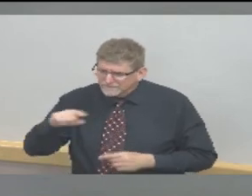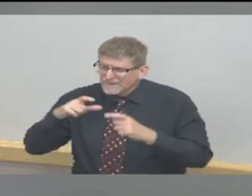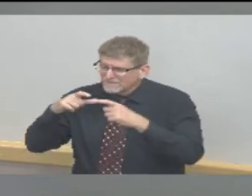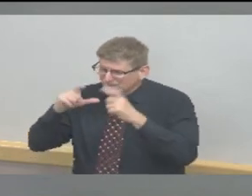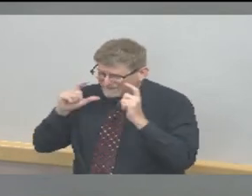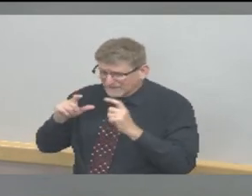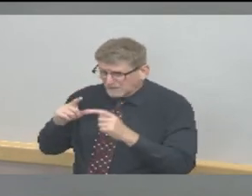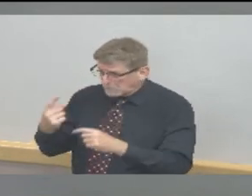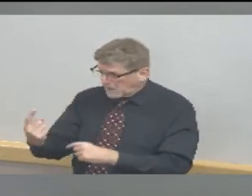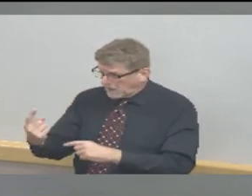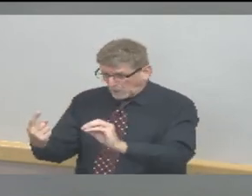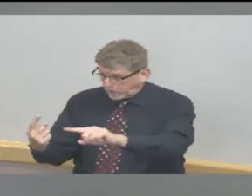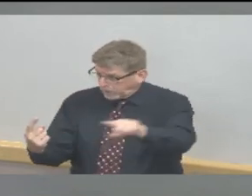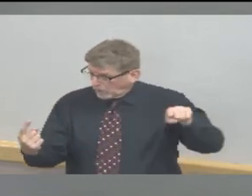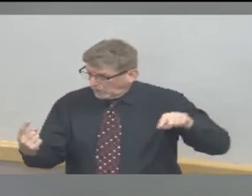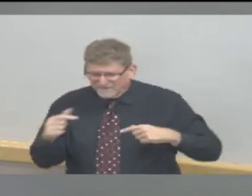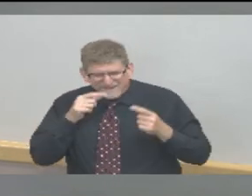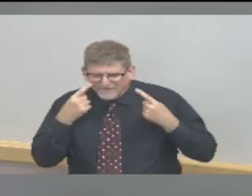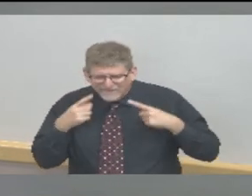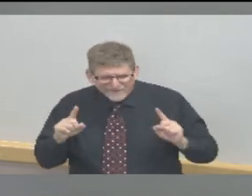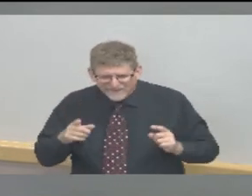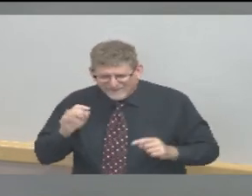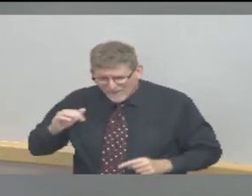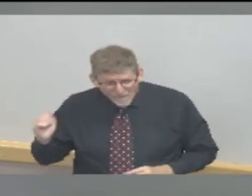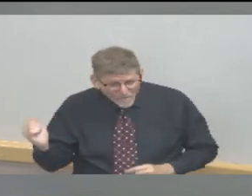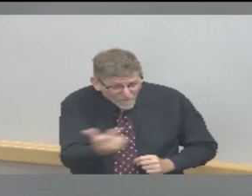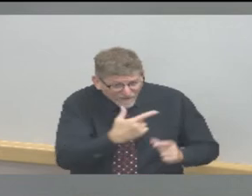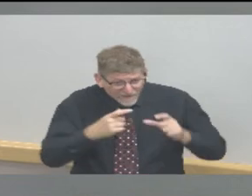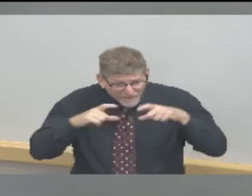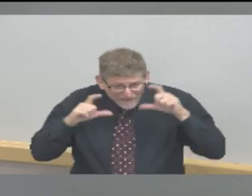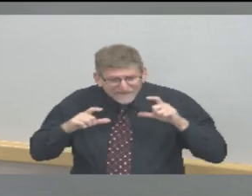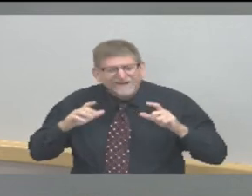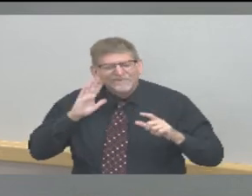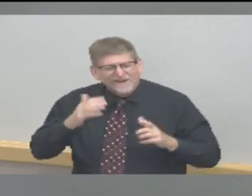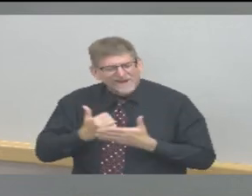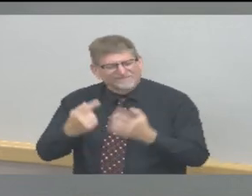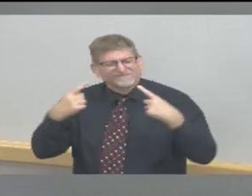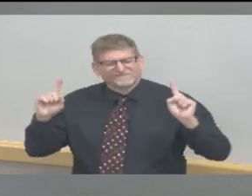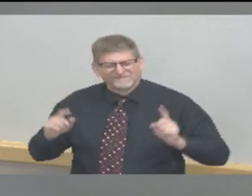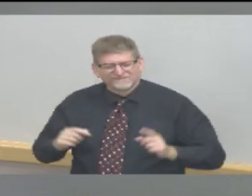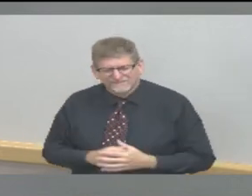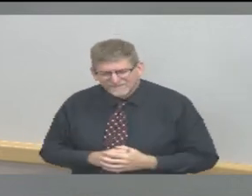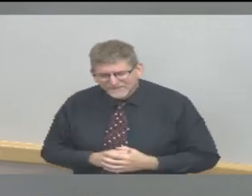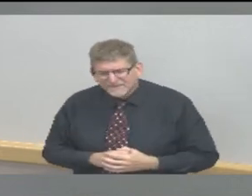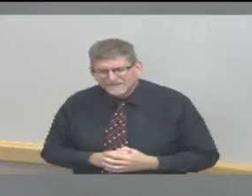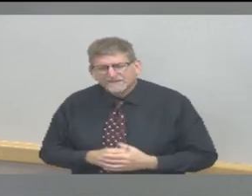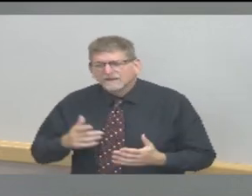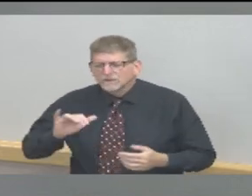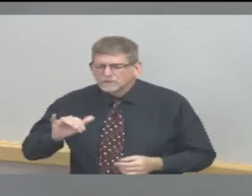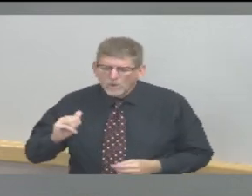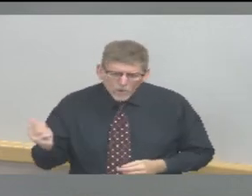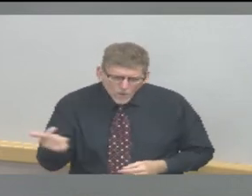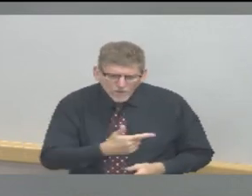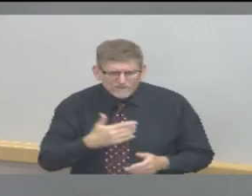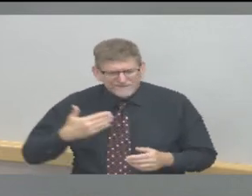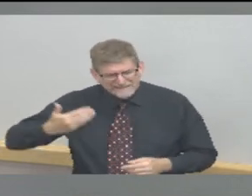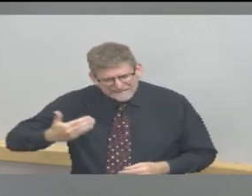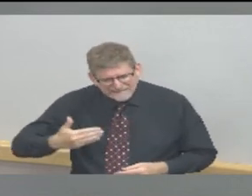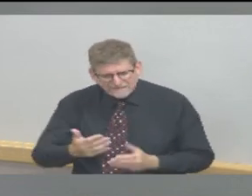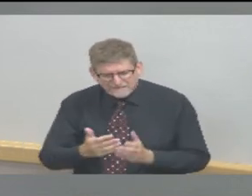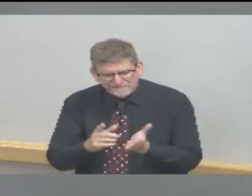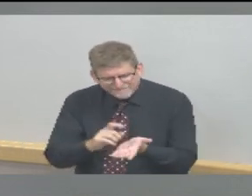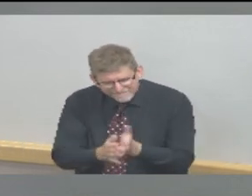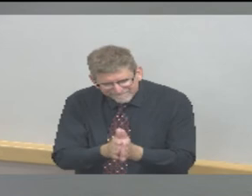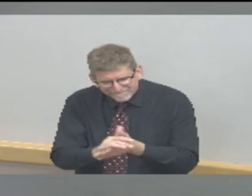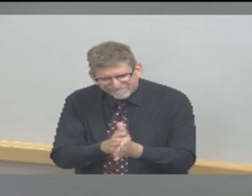by wearing masks in public settings. Frequent hand washing. Frequent disinfecting of